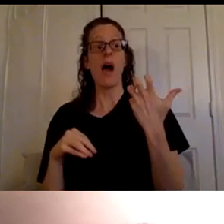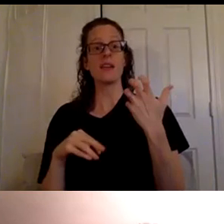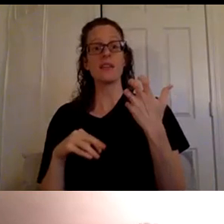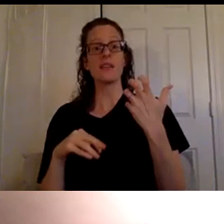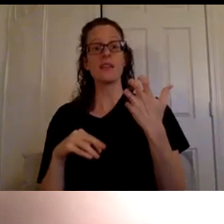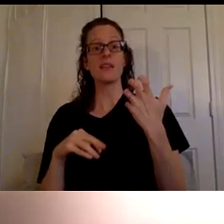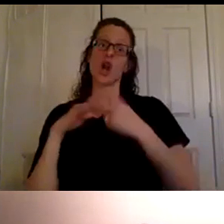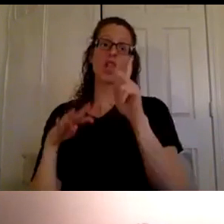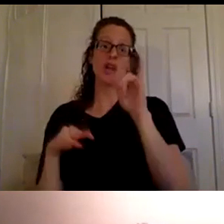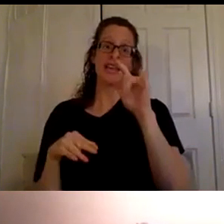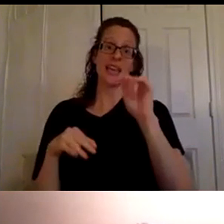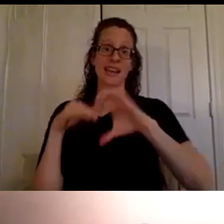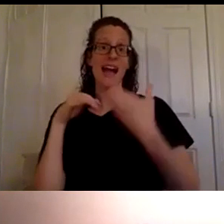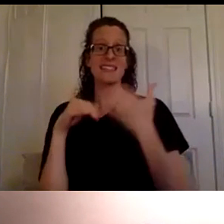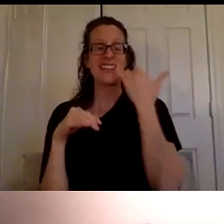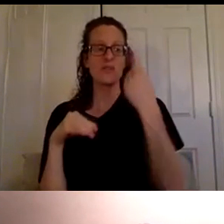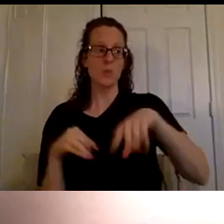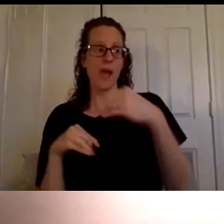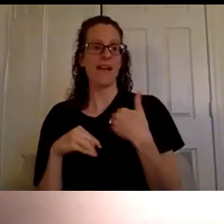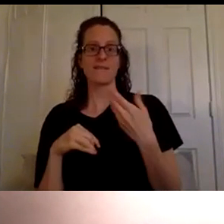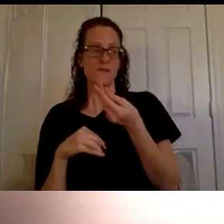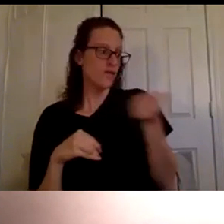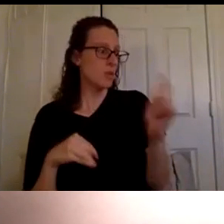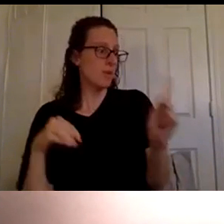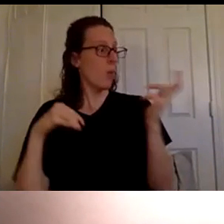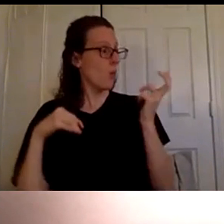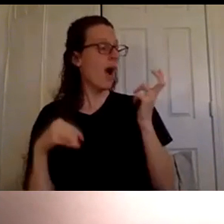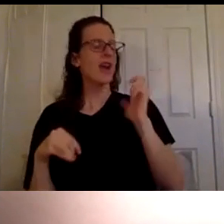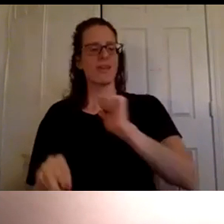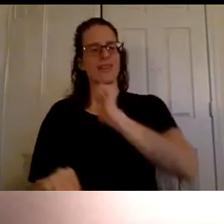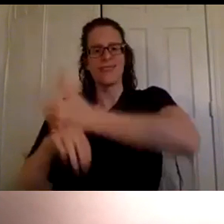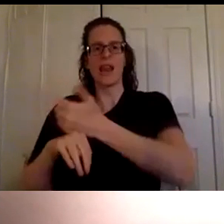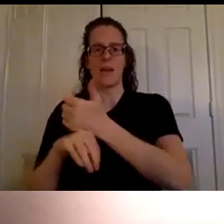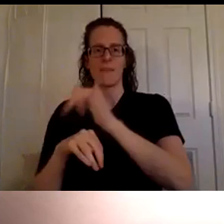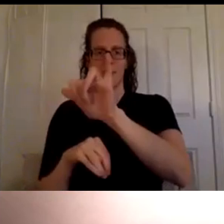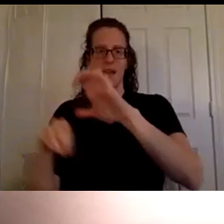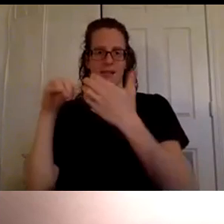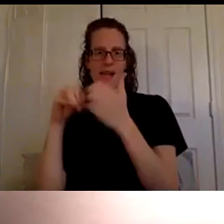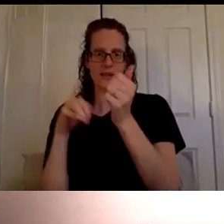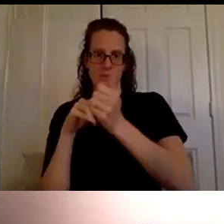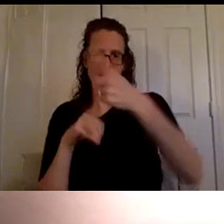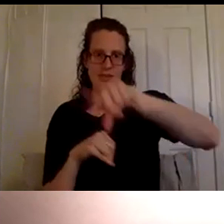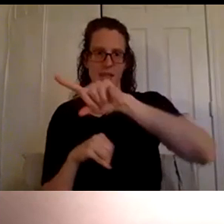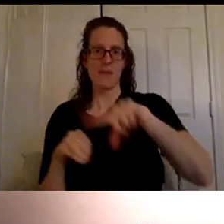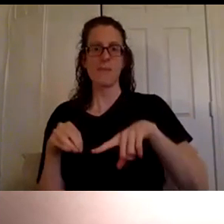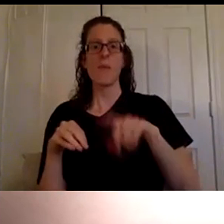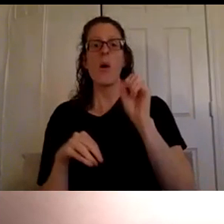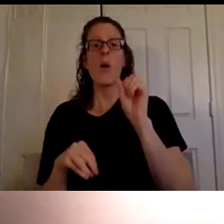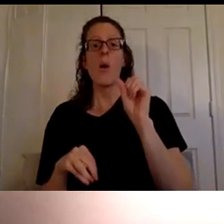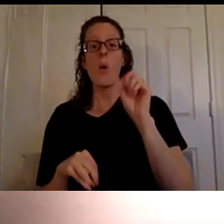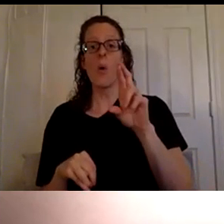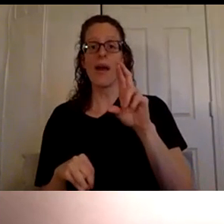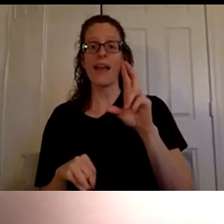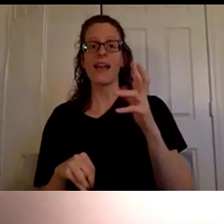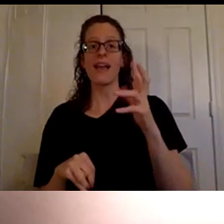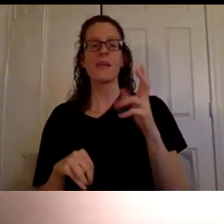if if you have some people that are interested um you can also if you have people who want to learn more about the starter